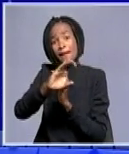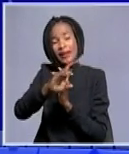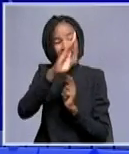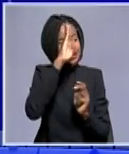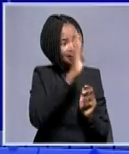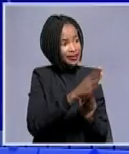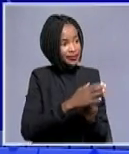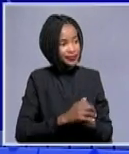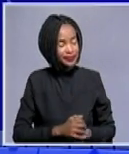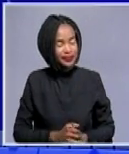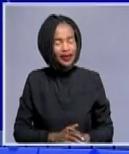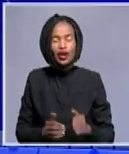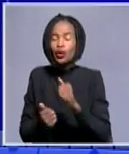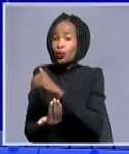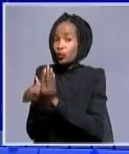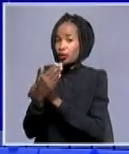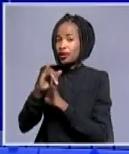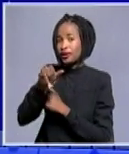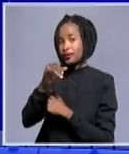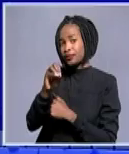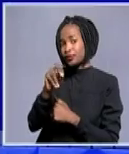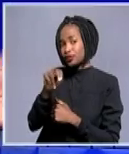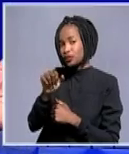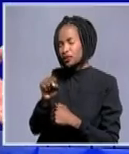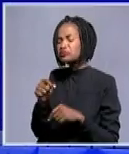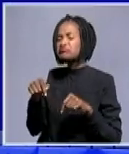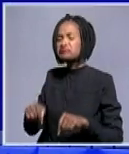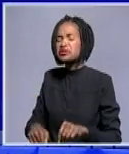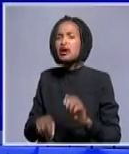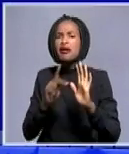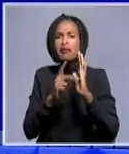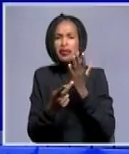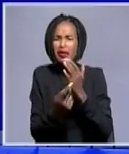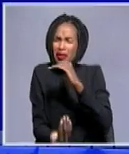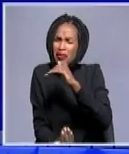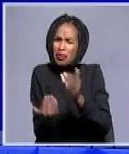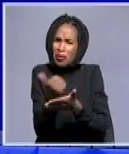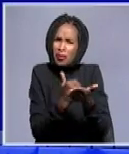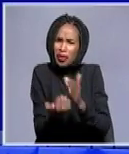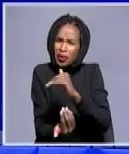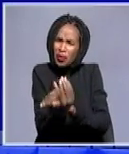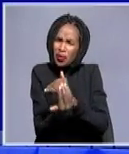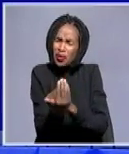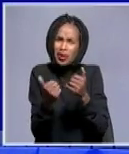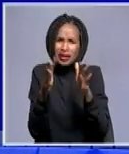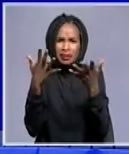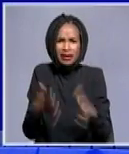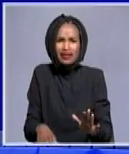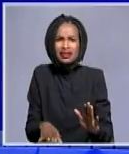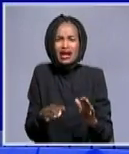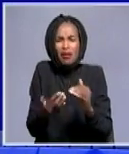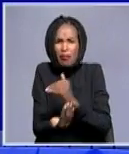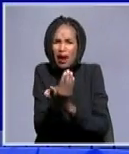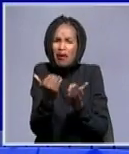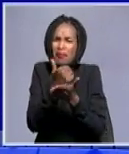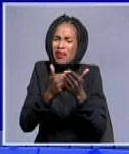you so much for joining us. Good morning Jonas. Obviously the program started very early. Can you tell us, can you walk us through how the program started